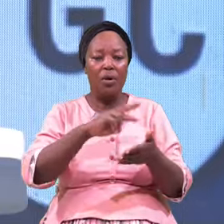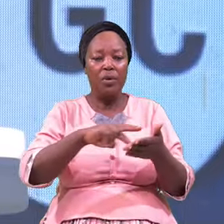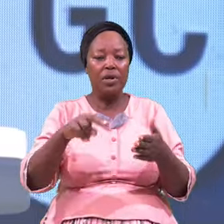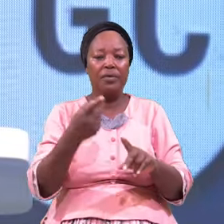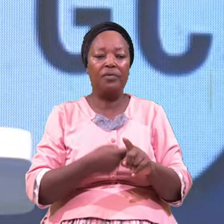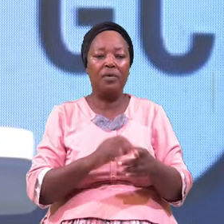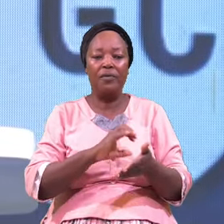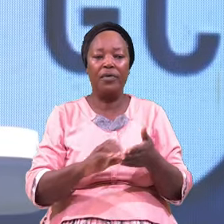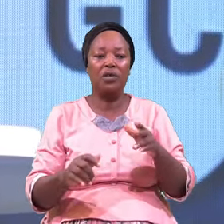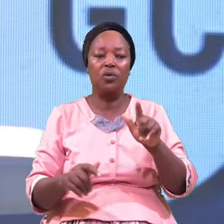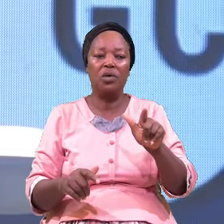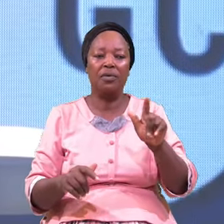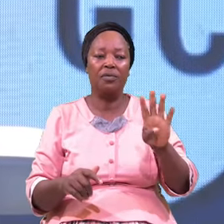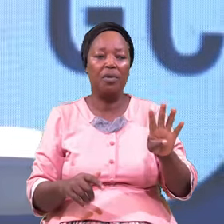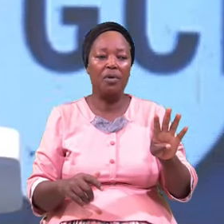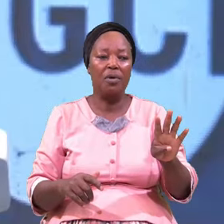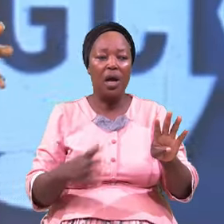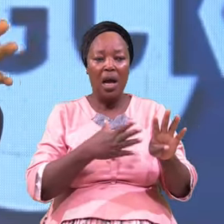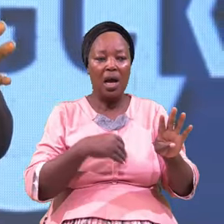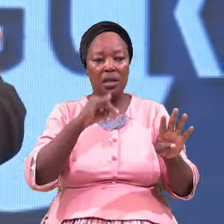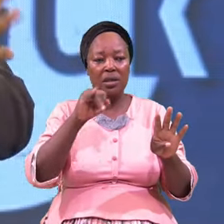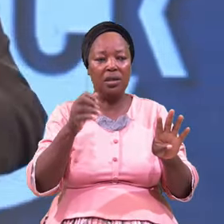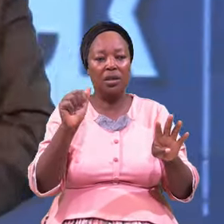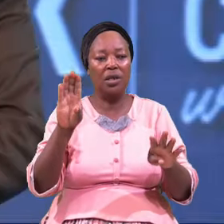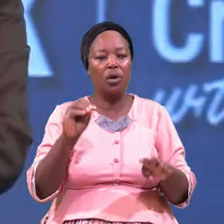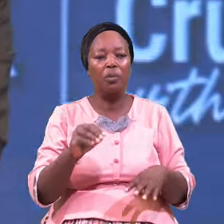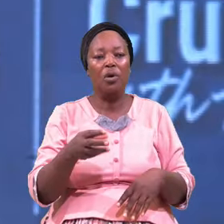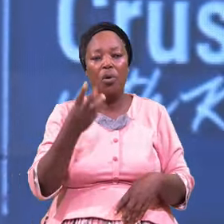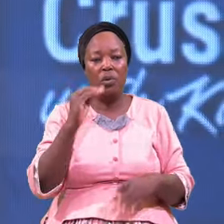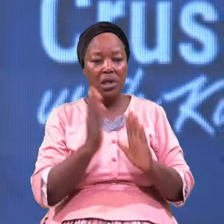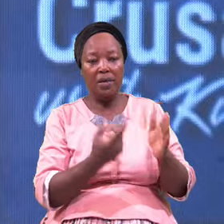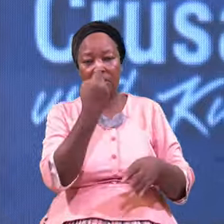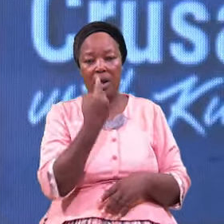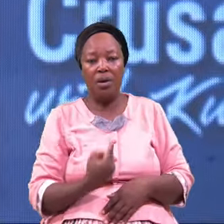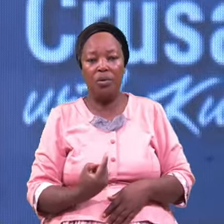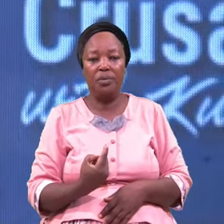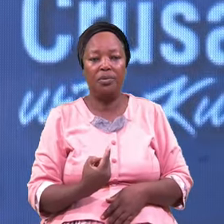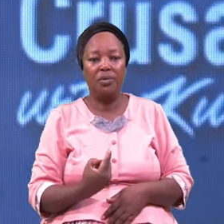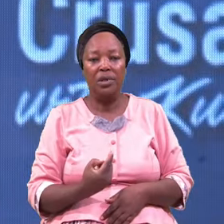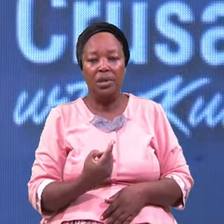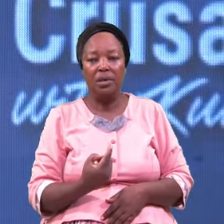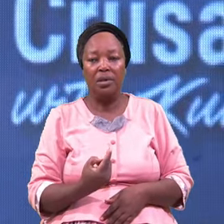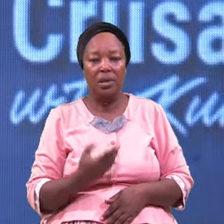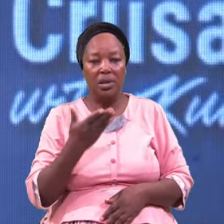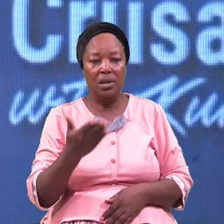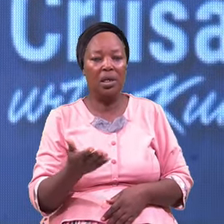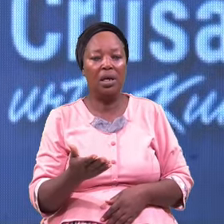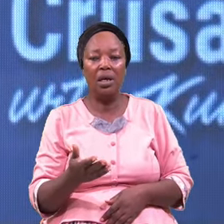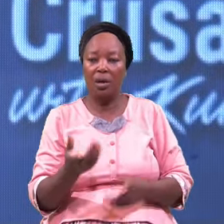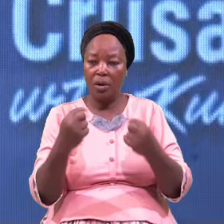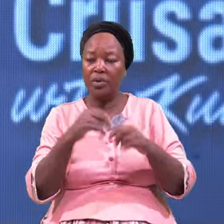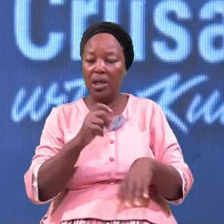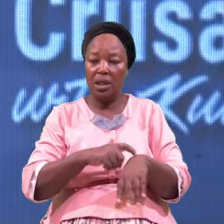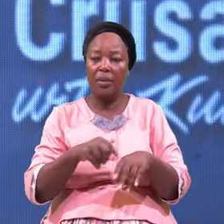24 And Jacob Was Let Alone There Comes A Time In Your Life